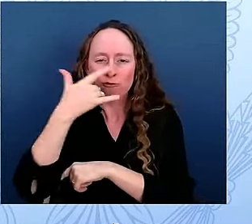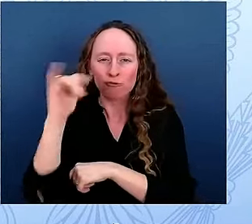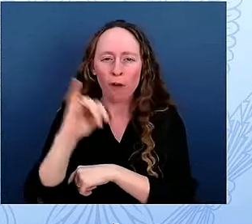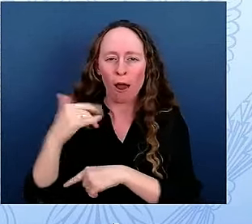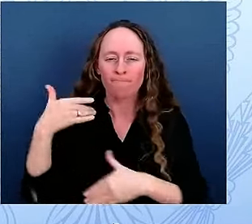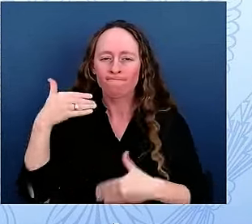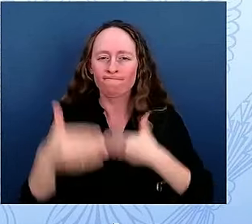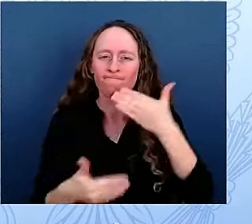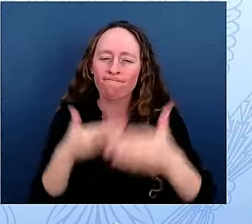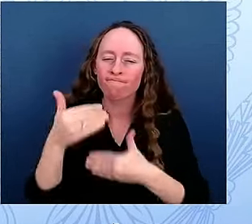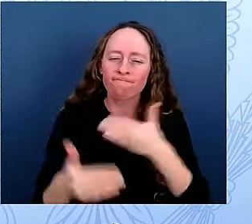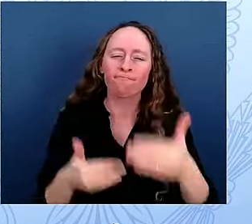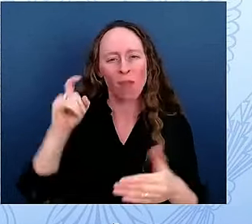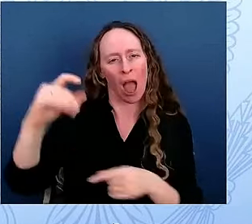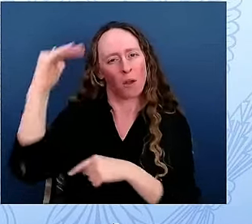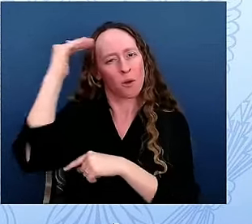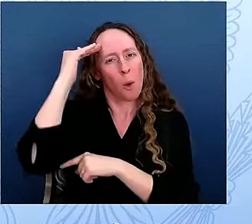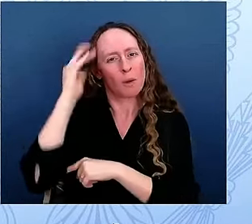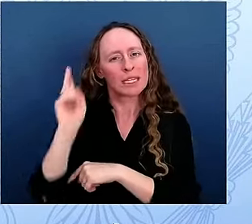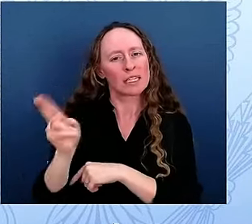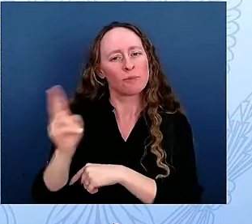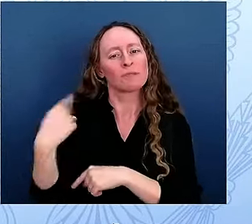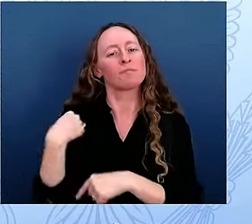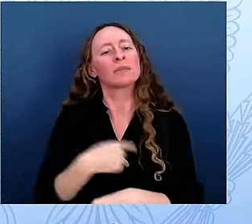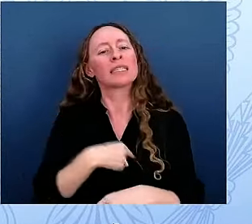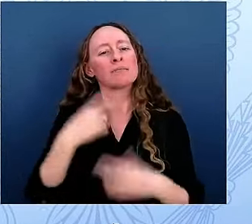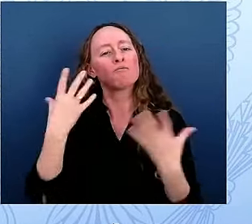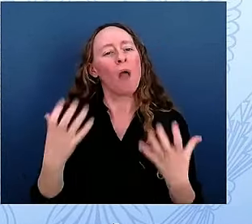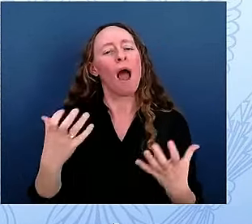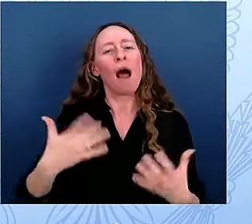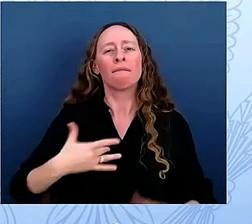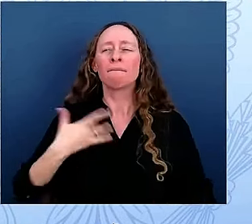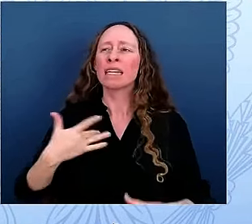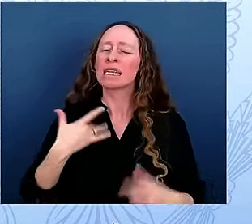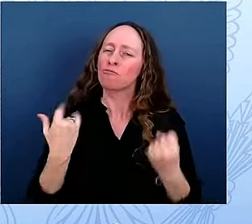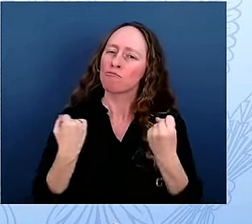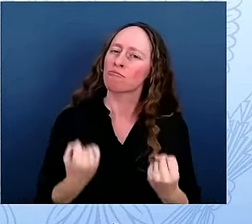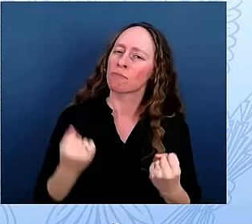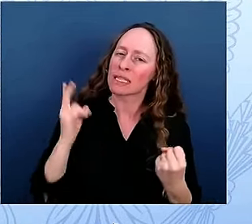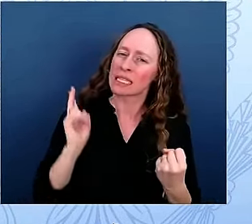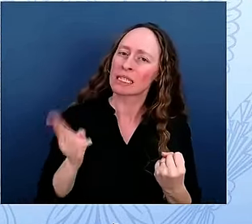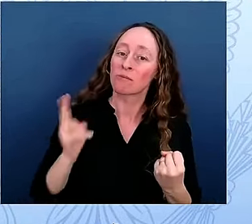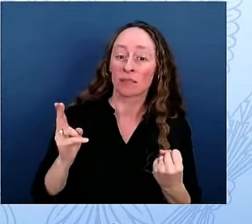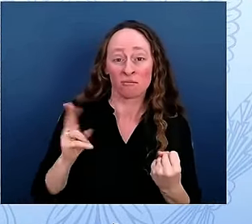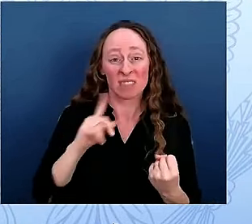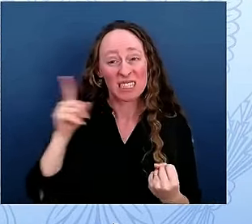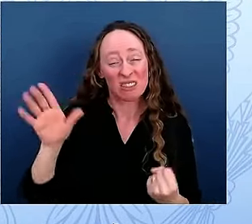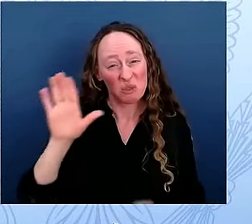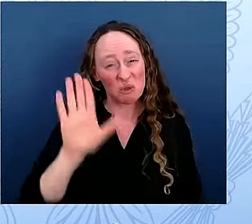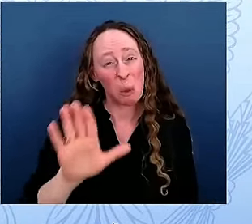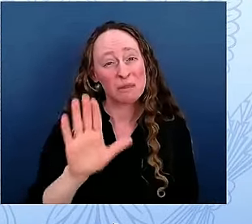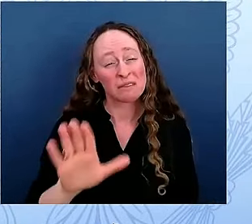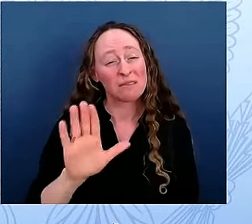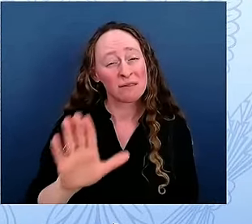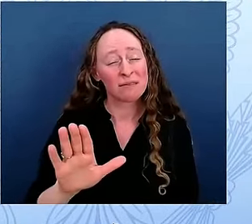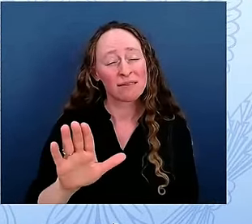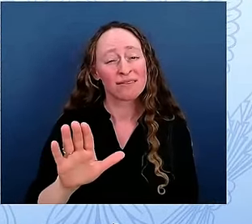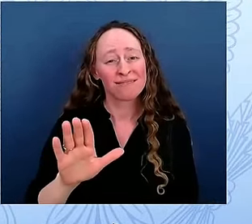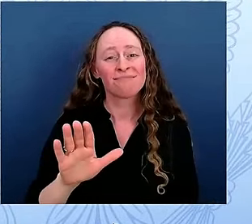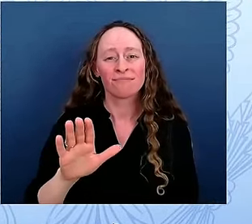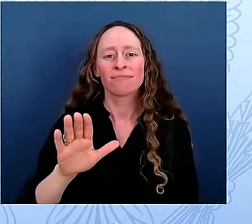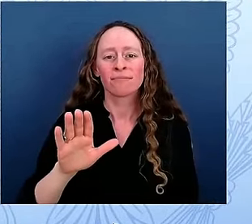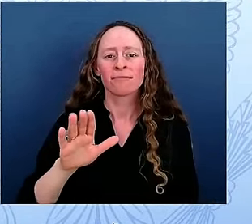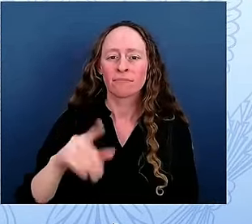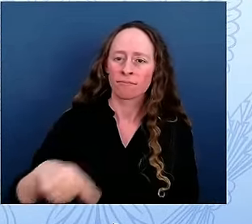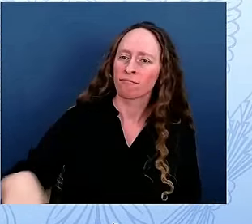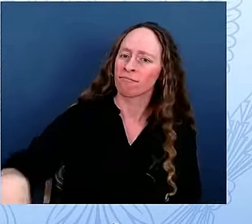here. It's your history, and it lives in each of you, connecting you to those who have walked before